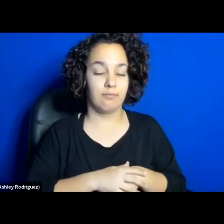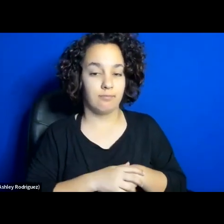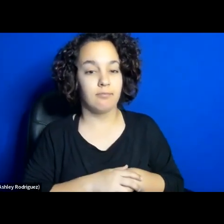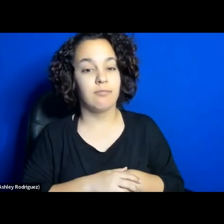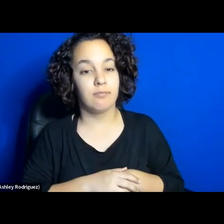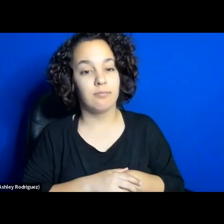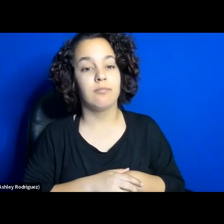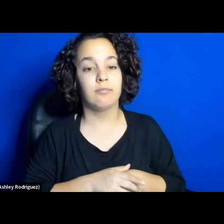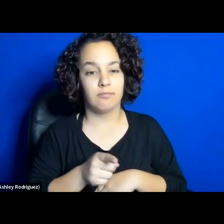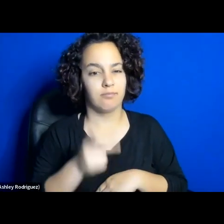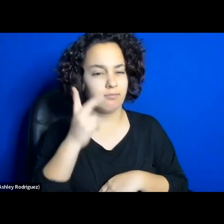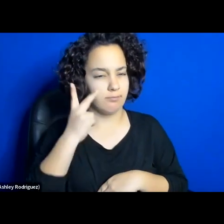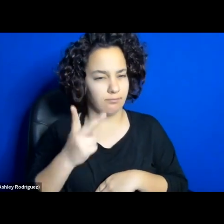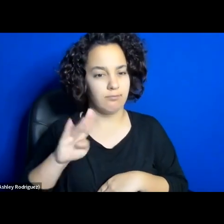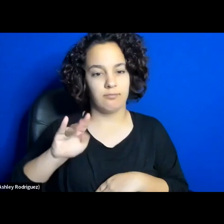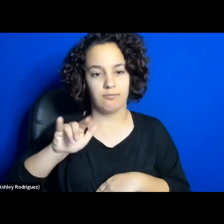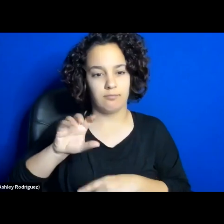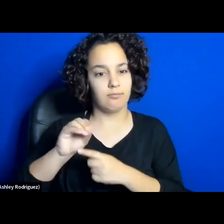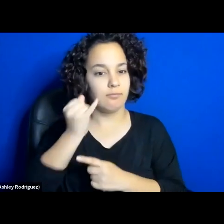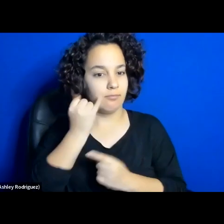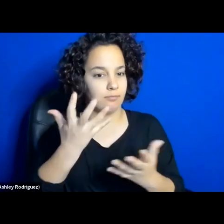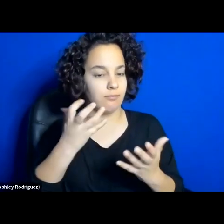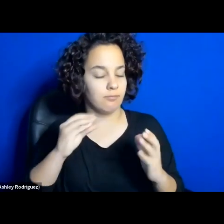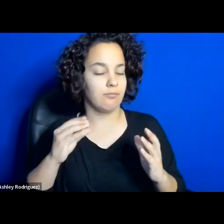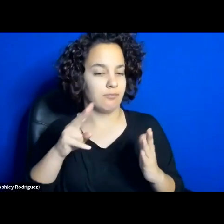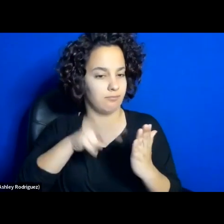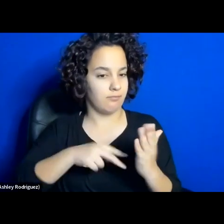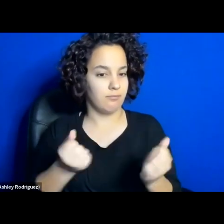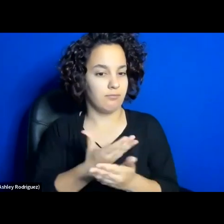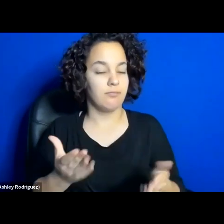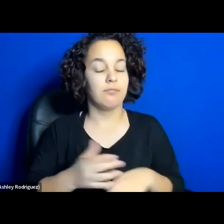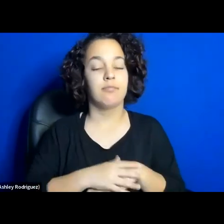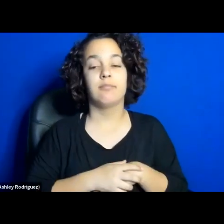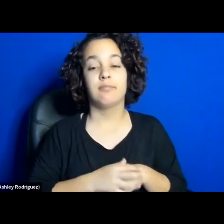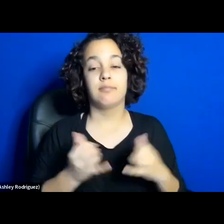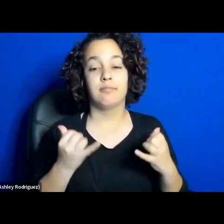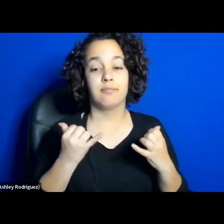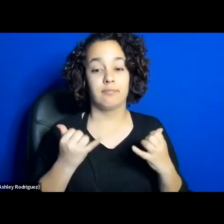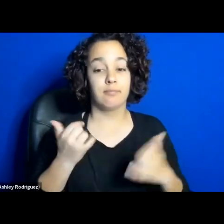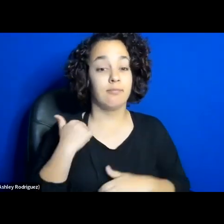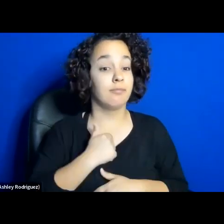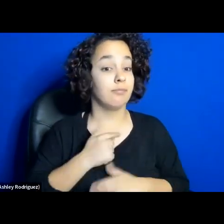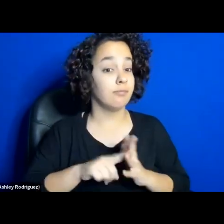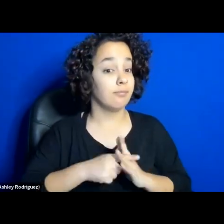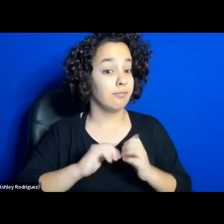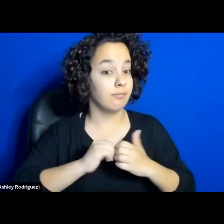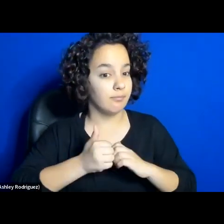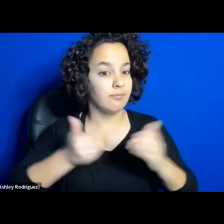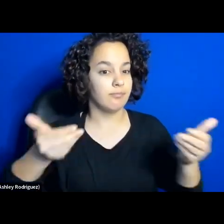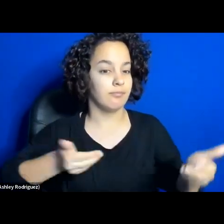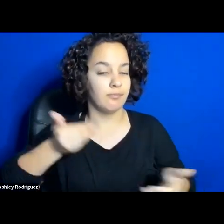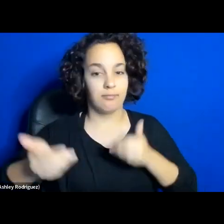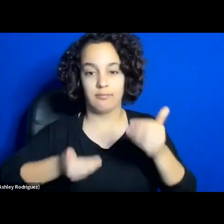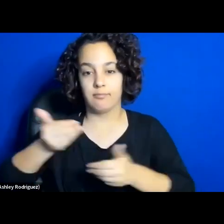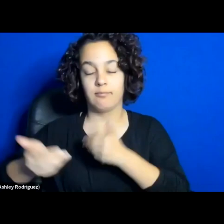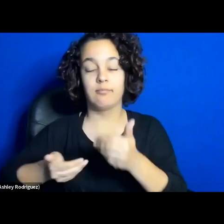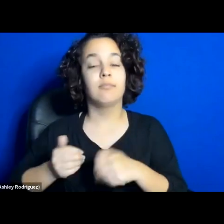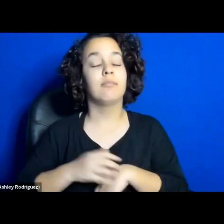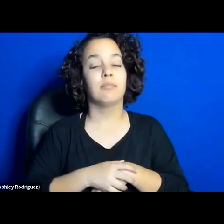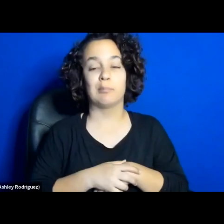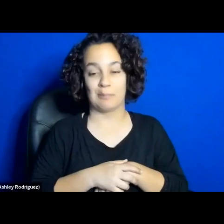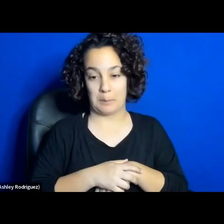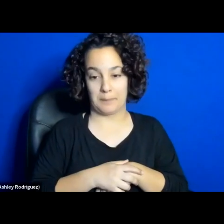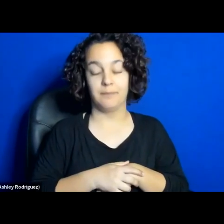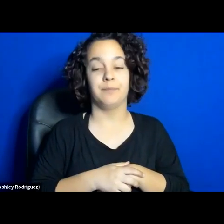chat section for your attention. In terms of the format, we will begin with an introduction that gives us a brief historical and